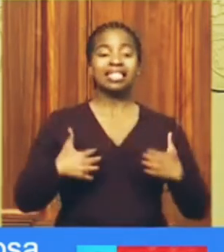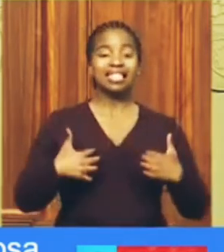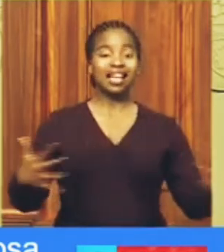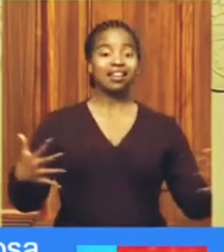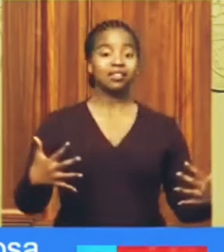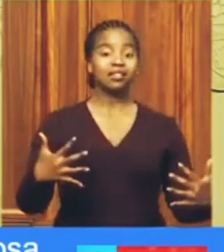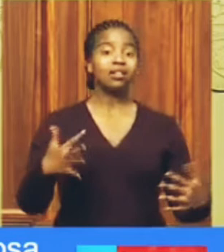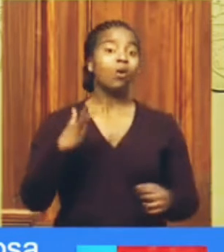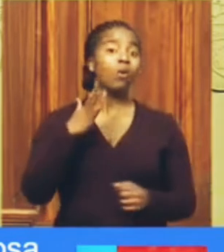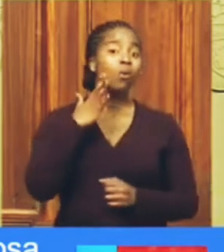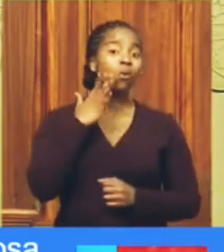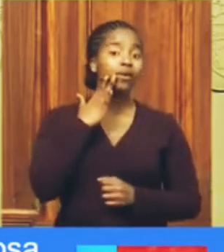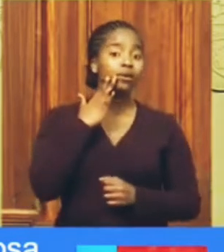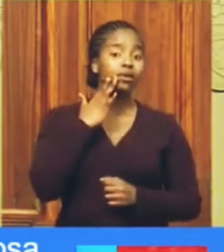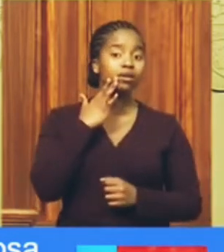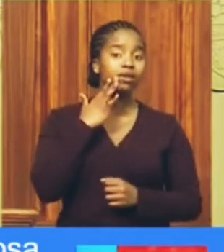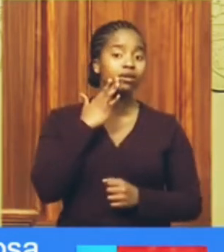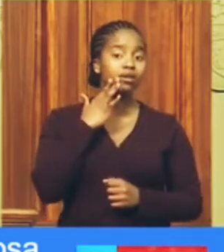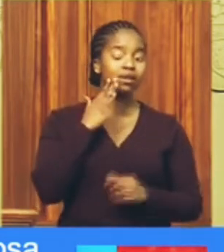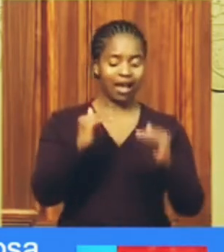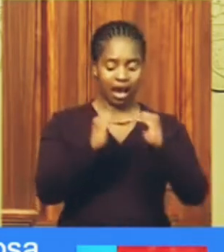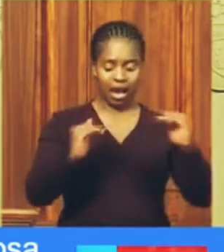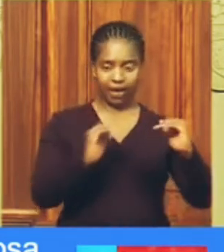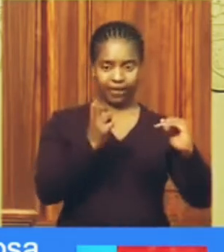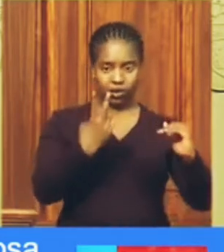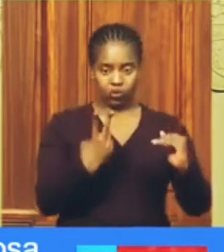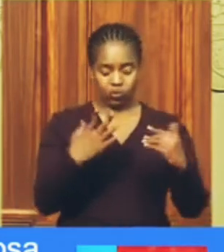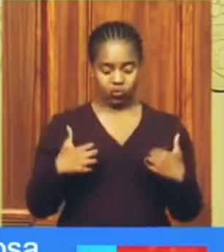from under level 2.